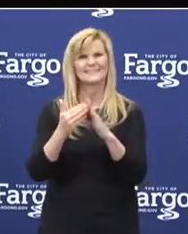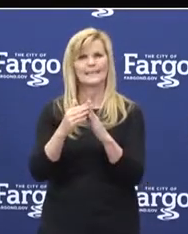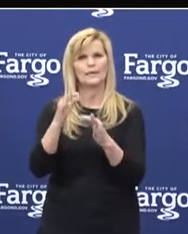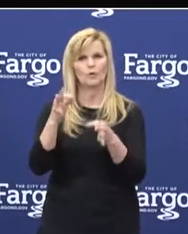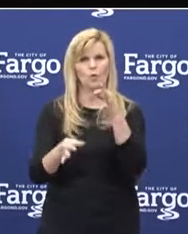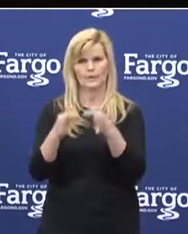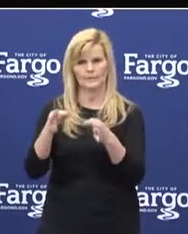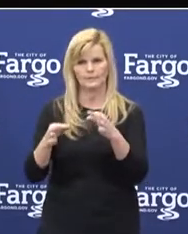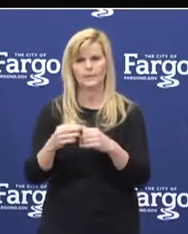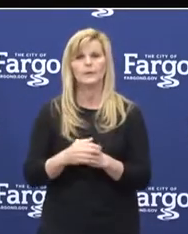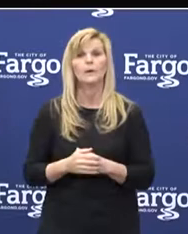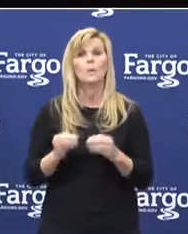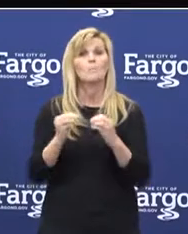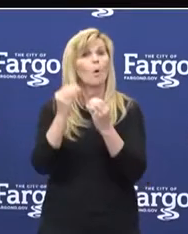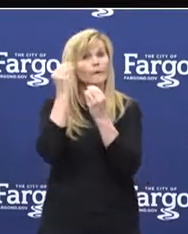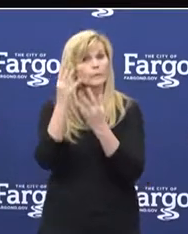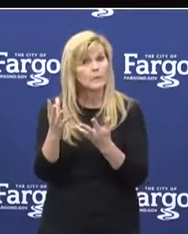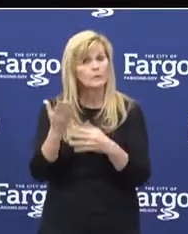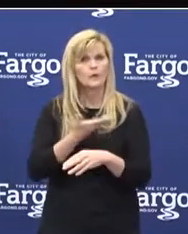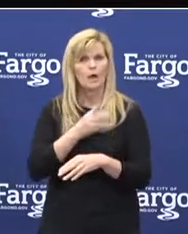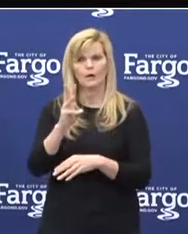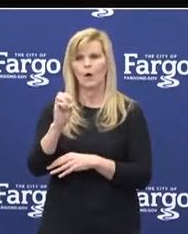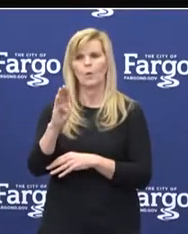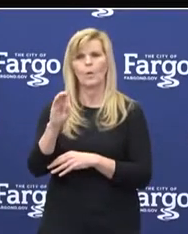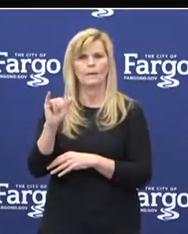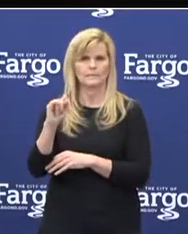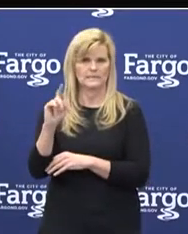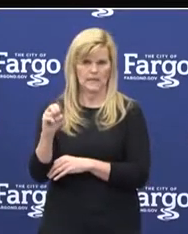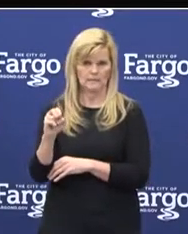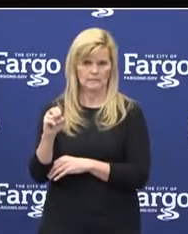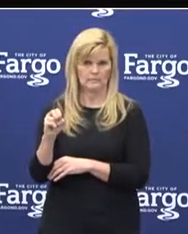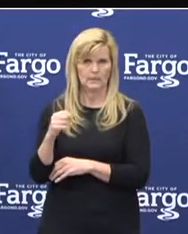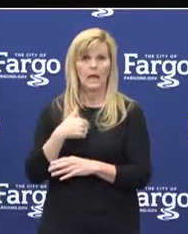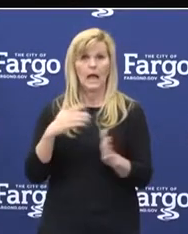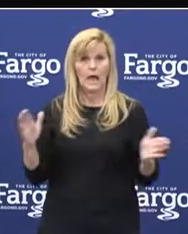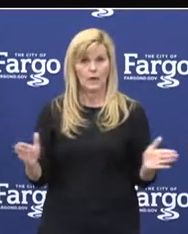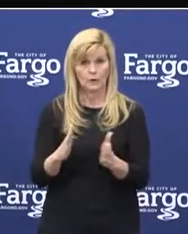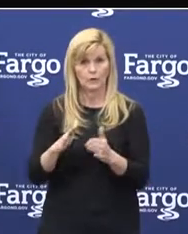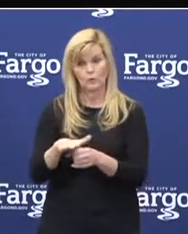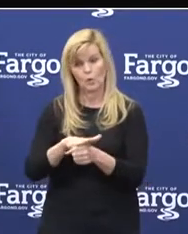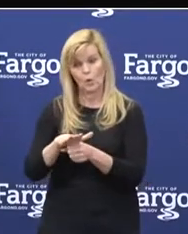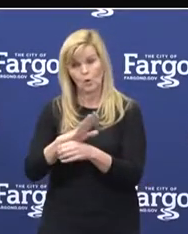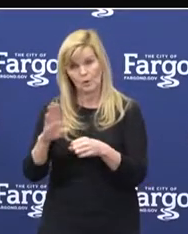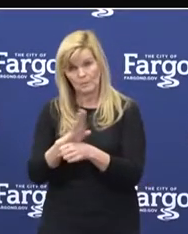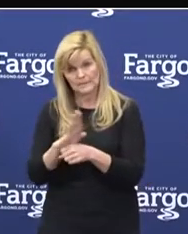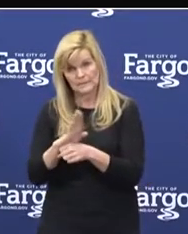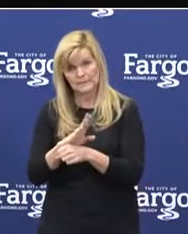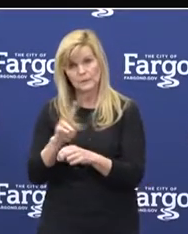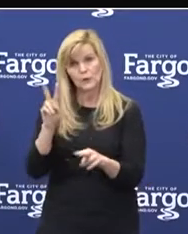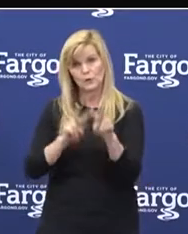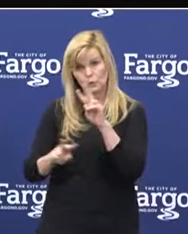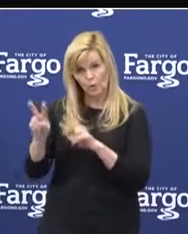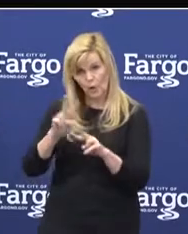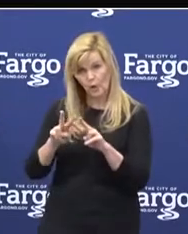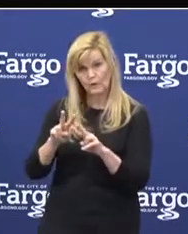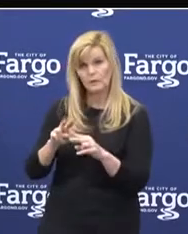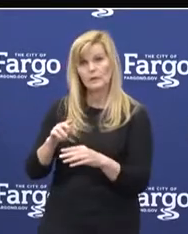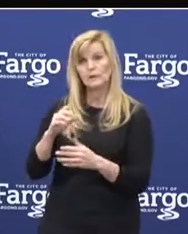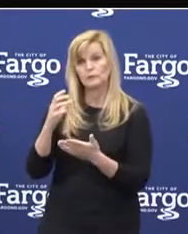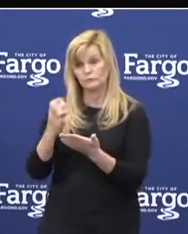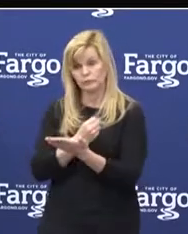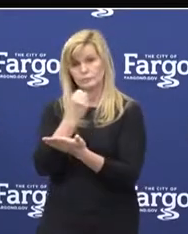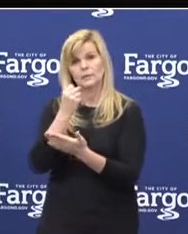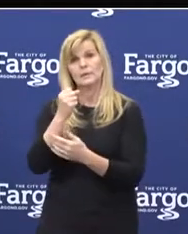more details on our website regarding this rescheduled event. I encourage our local businesses to take advantage of state and federal